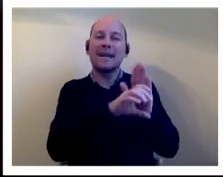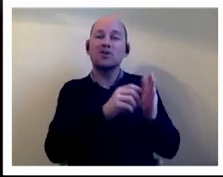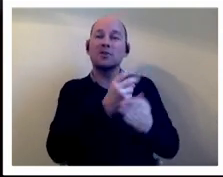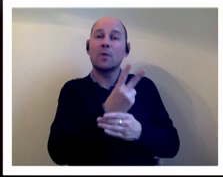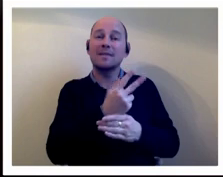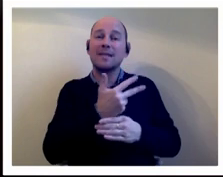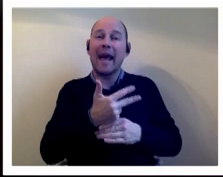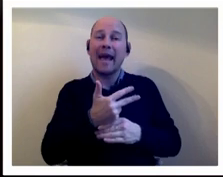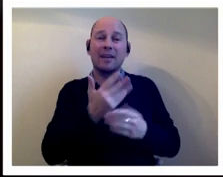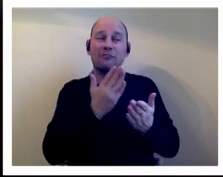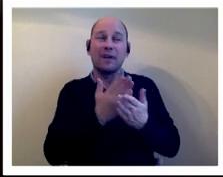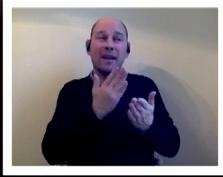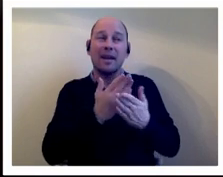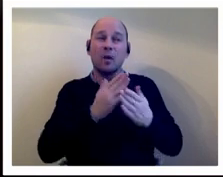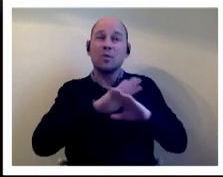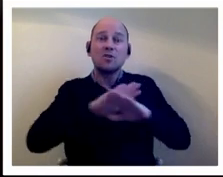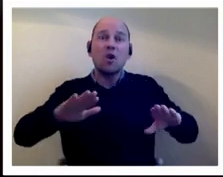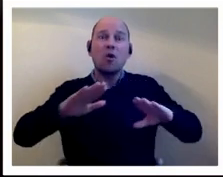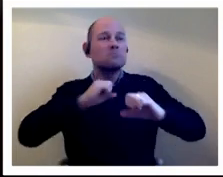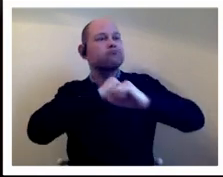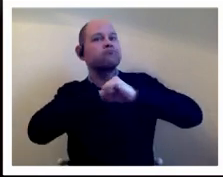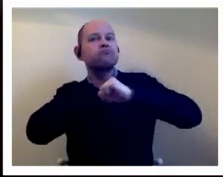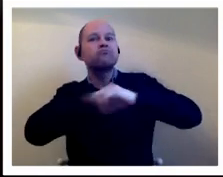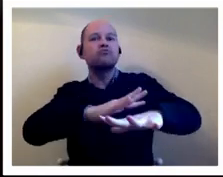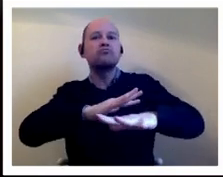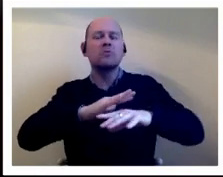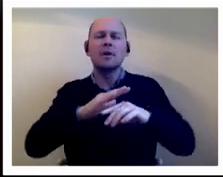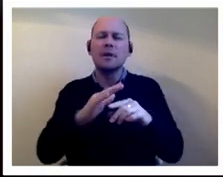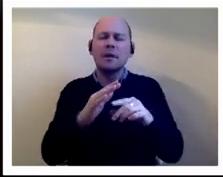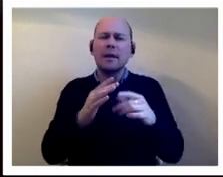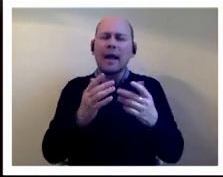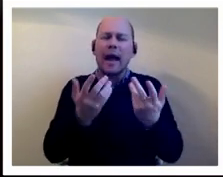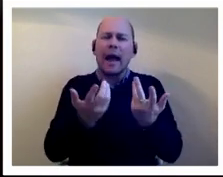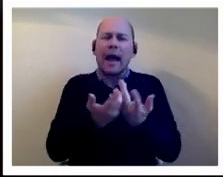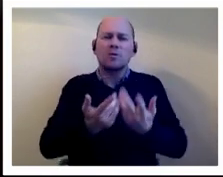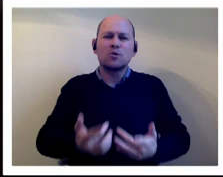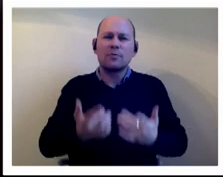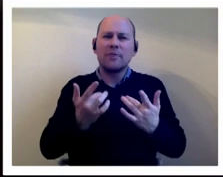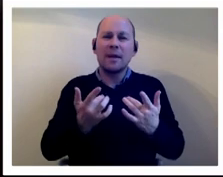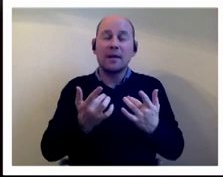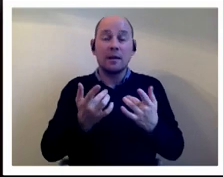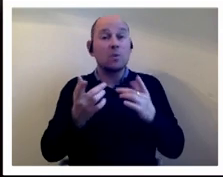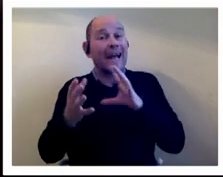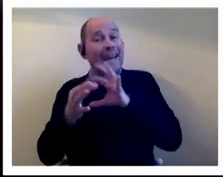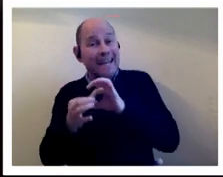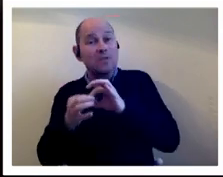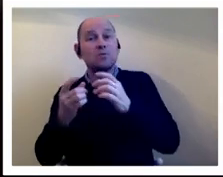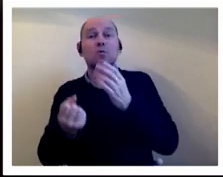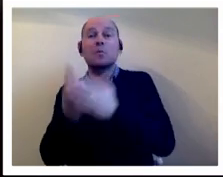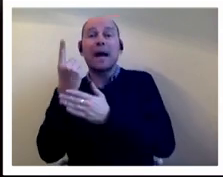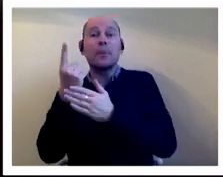that was in in any way tied in with a lot of the stuff that was going on in the early 80s around hiv and and uh